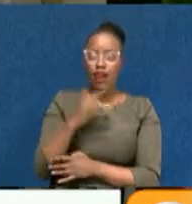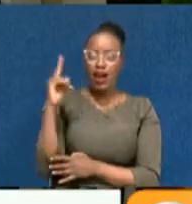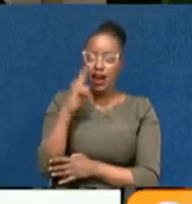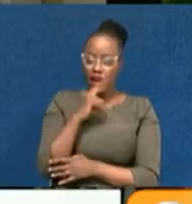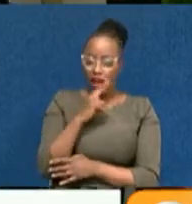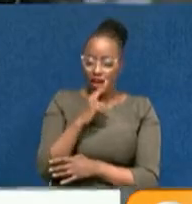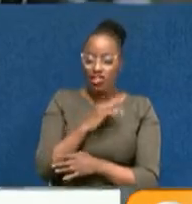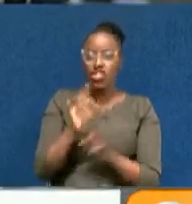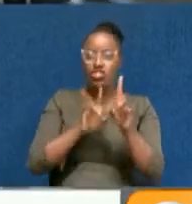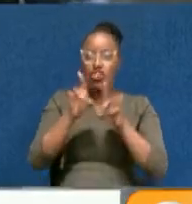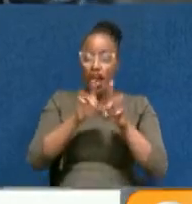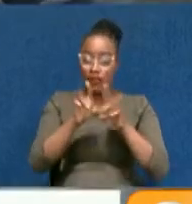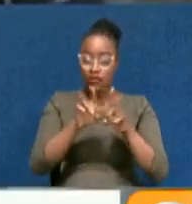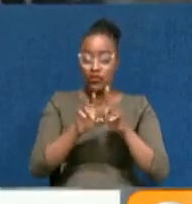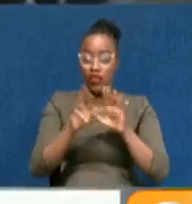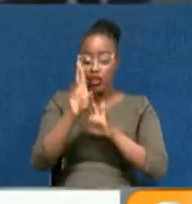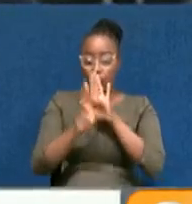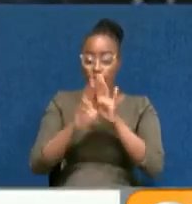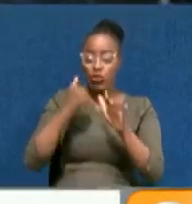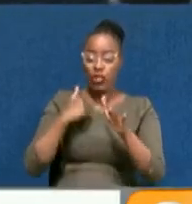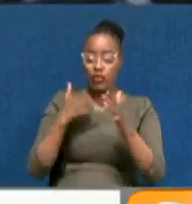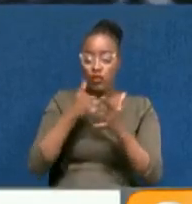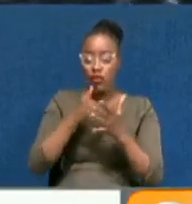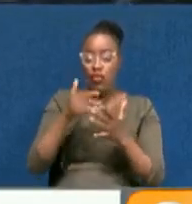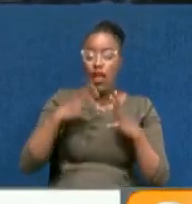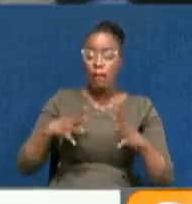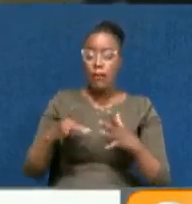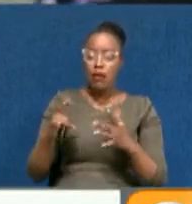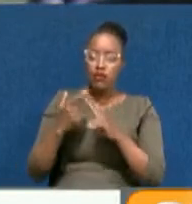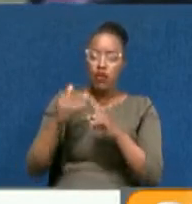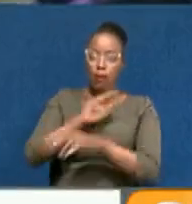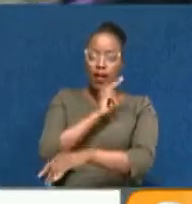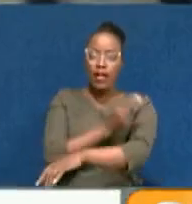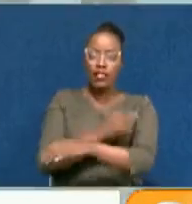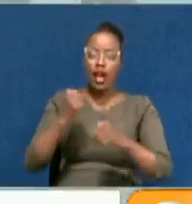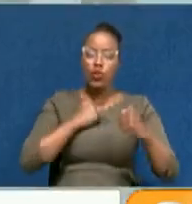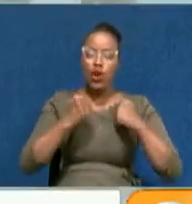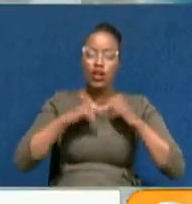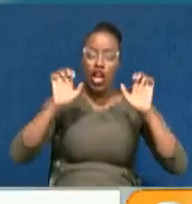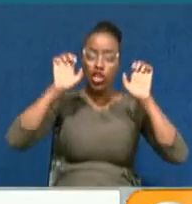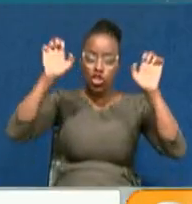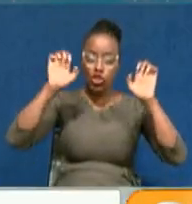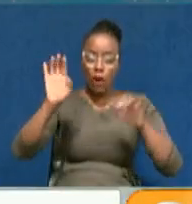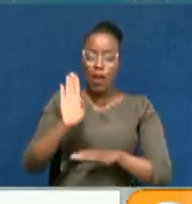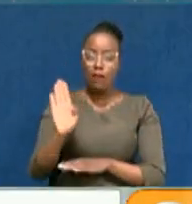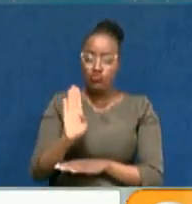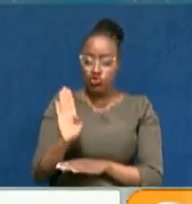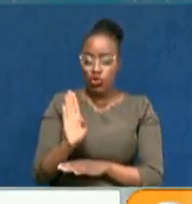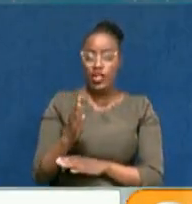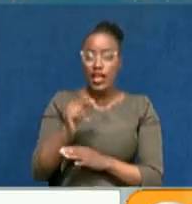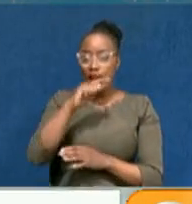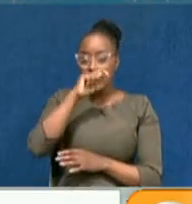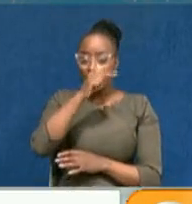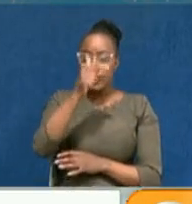requirements to enter the country. The revised rules, which also covers travellers from Nigeria, Rwanda, Ethiopia, Burundi, Tanzania and